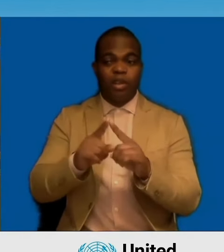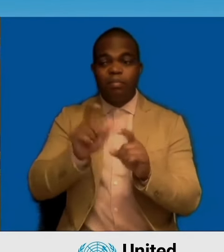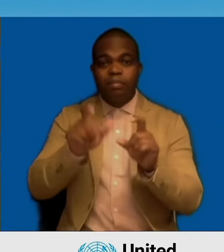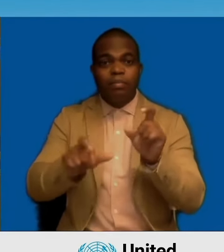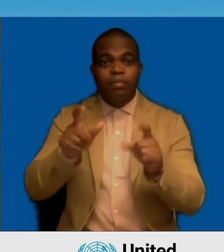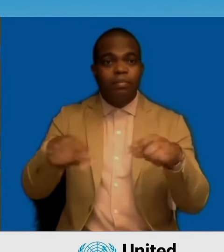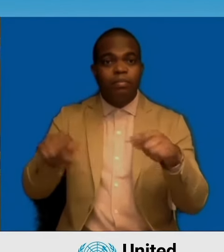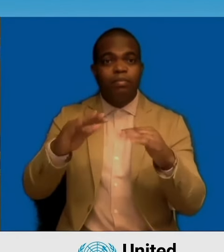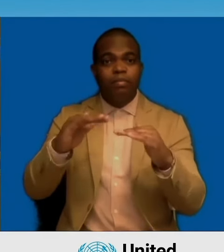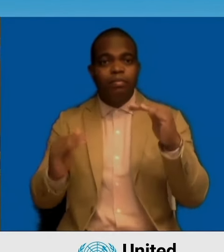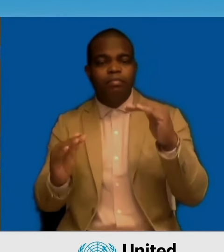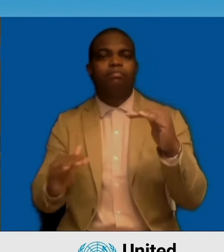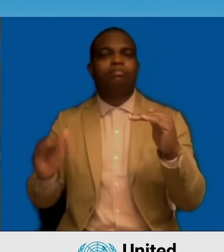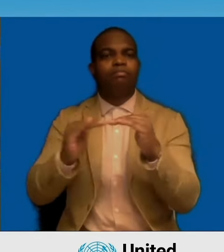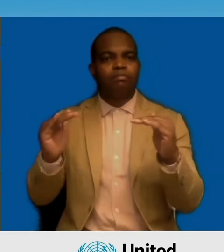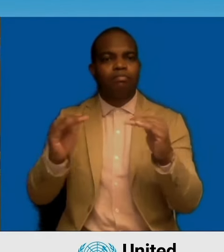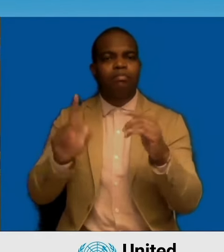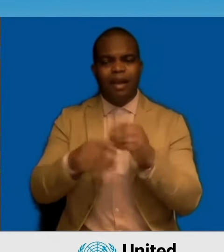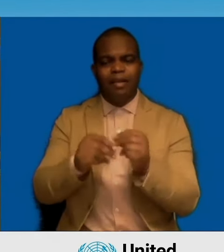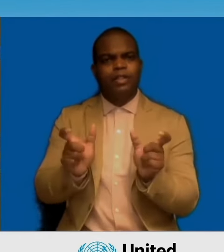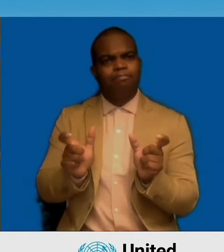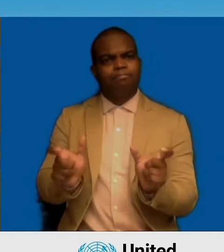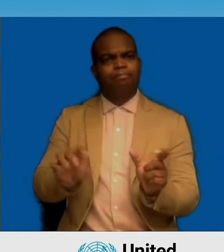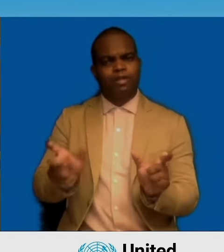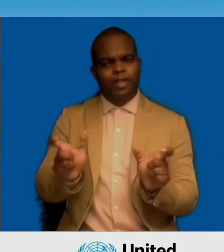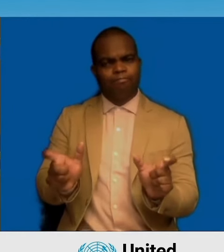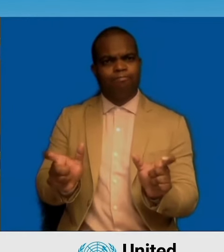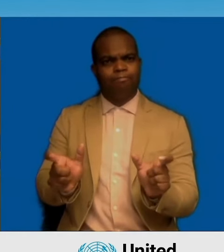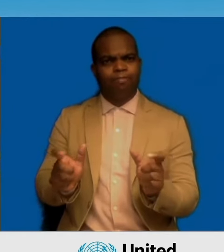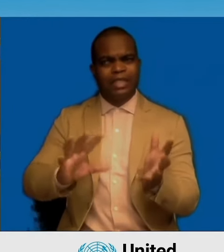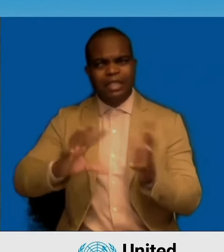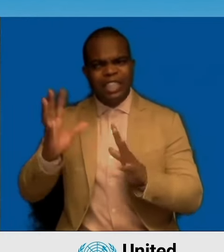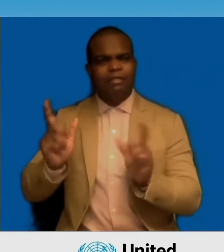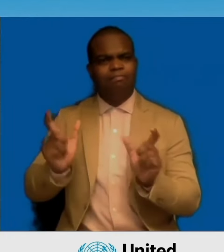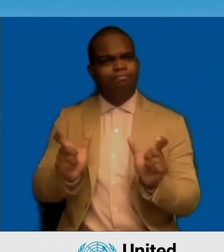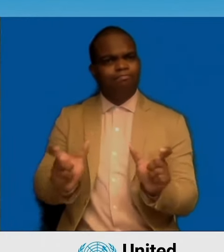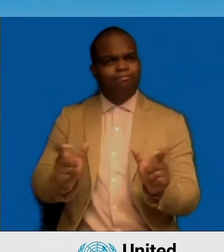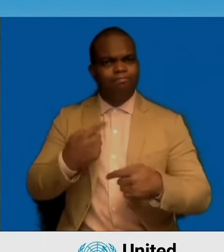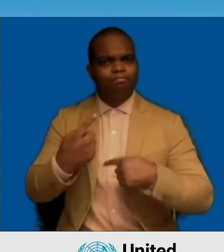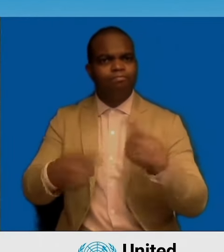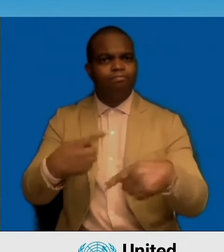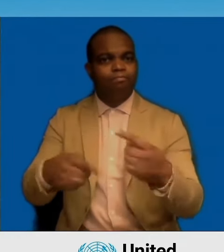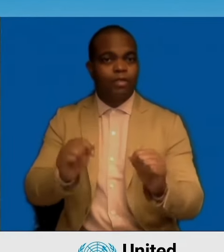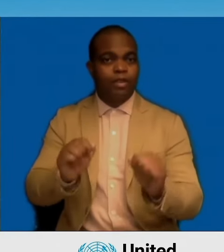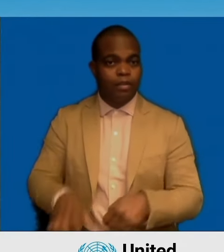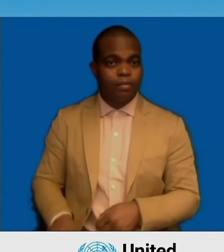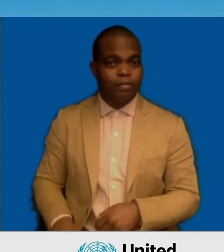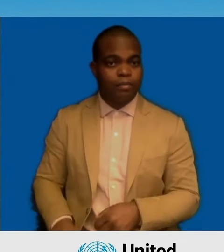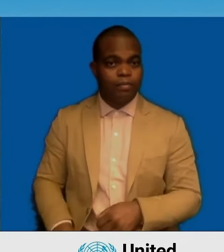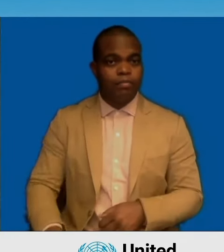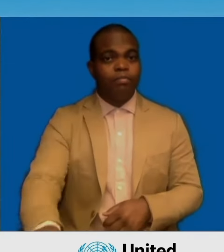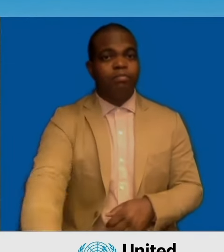in the world. Mr. President, through the wisdom of our forebears, we have built the UN on the foundation of the rule of law.